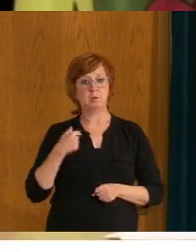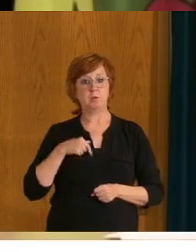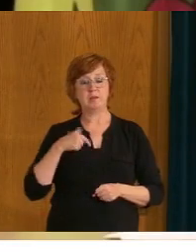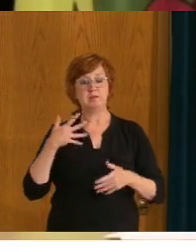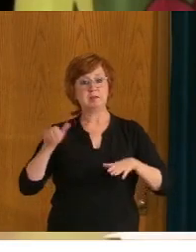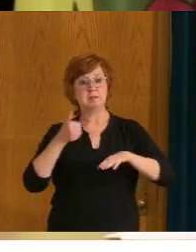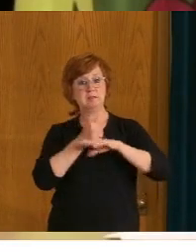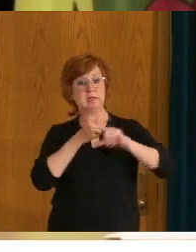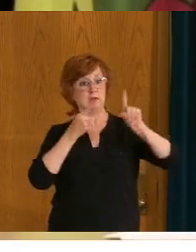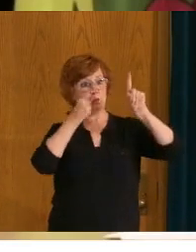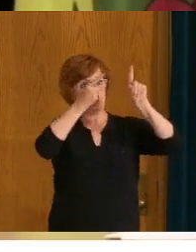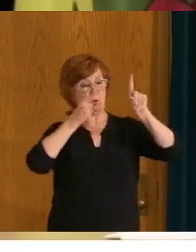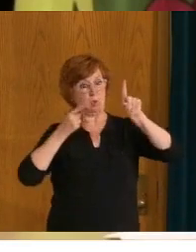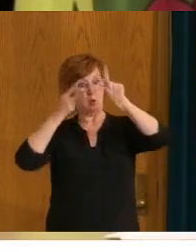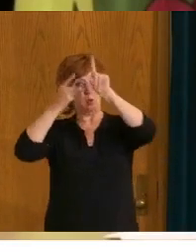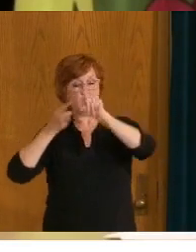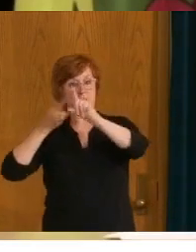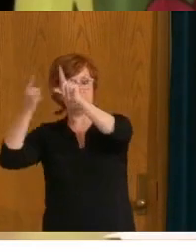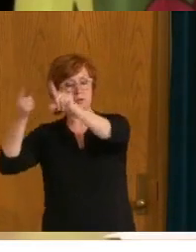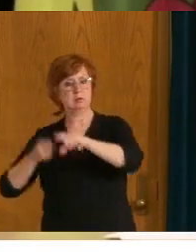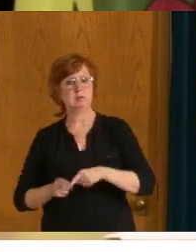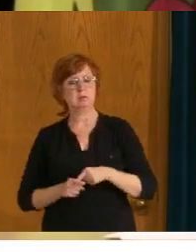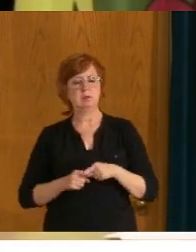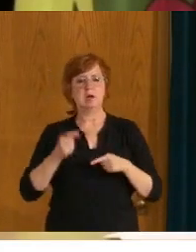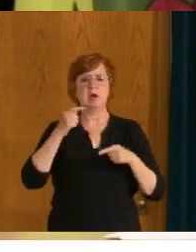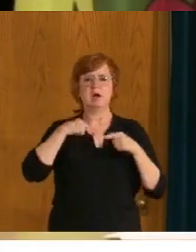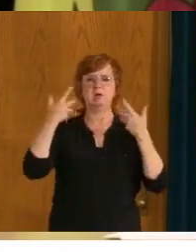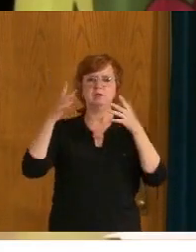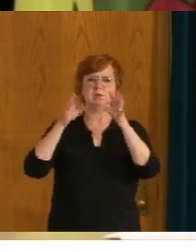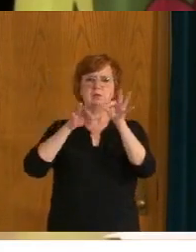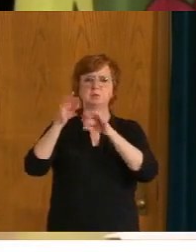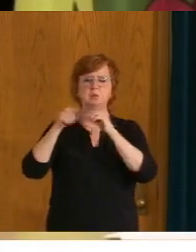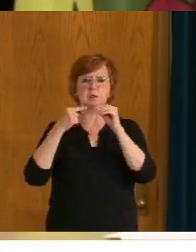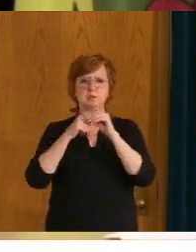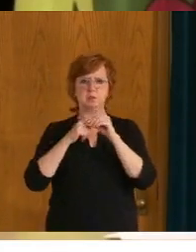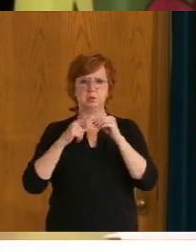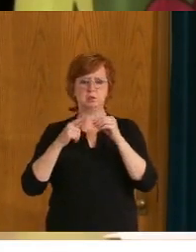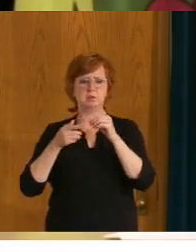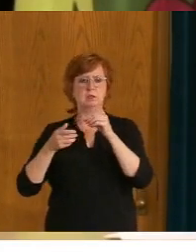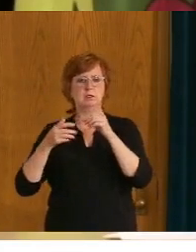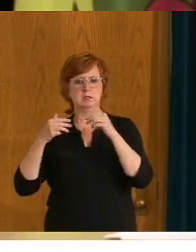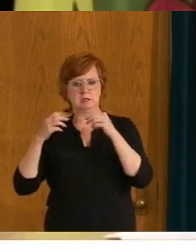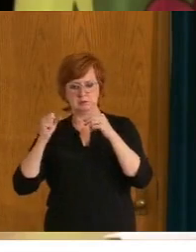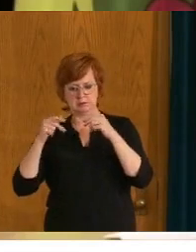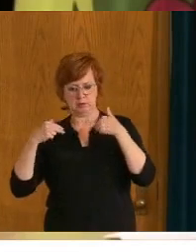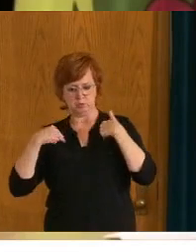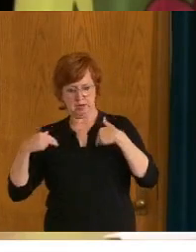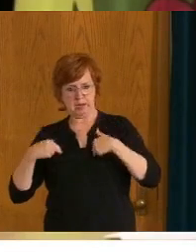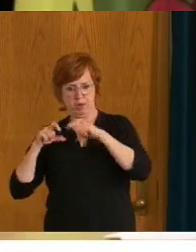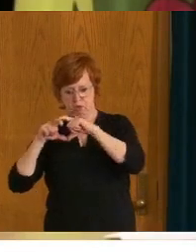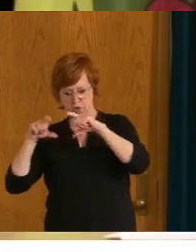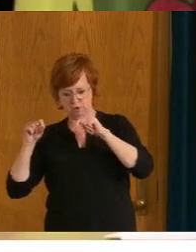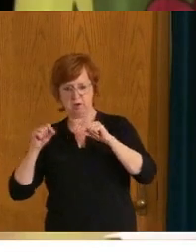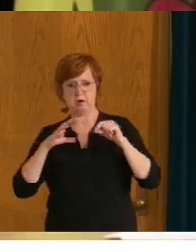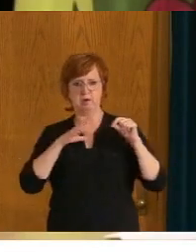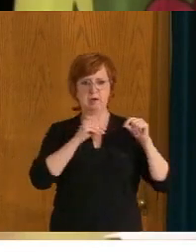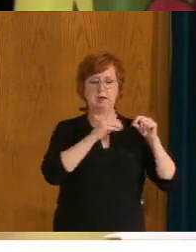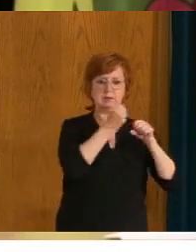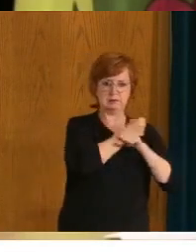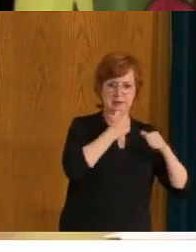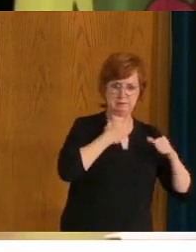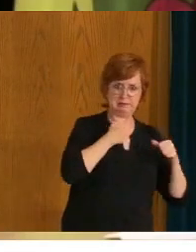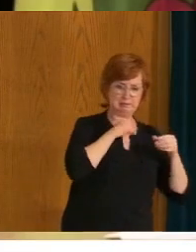in place, uh, and I explained the covered population versus the, uh, the statistics, statistics, statistics, actual population.